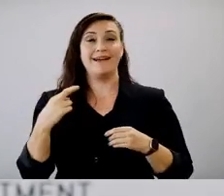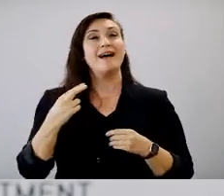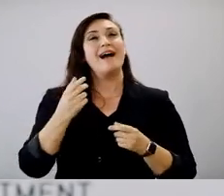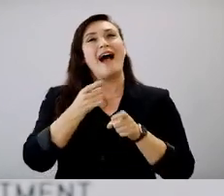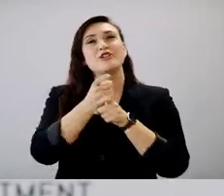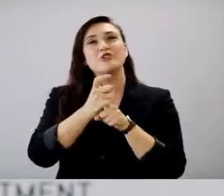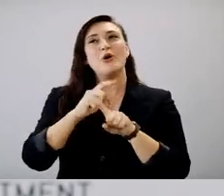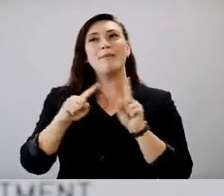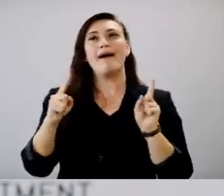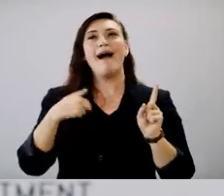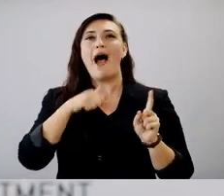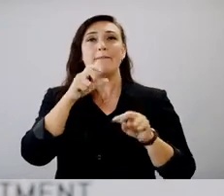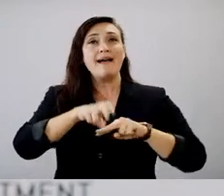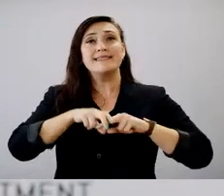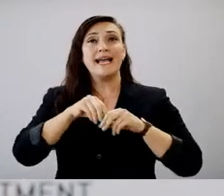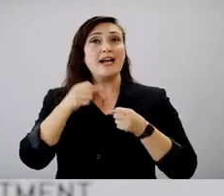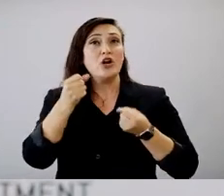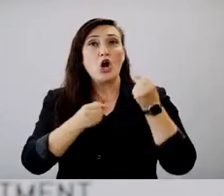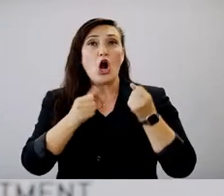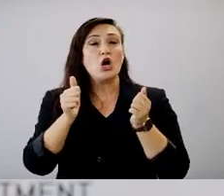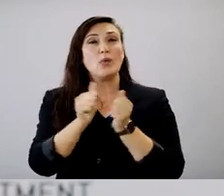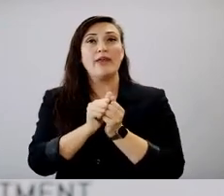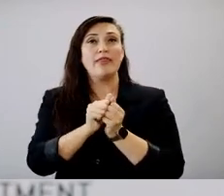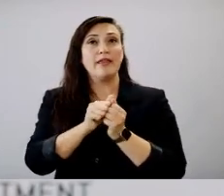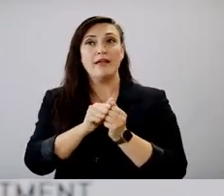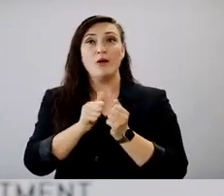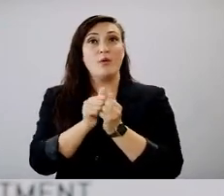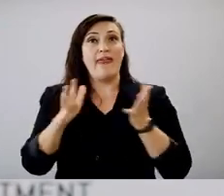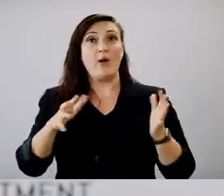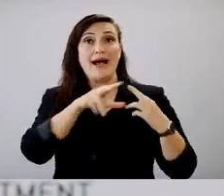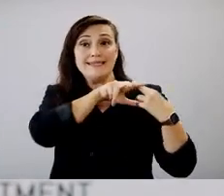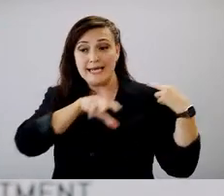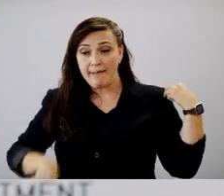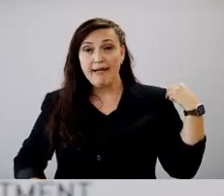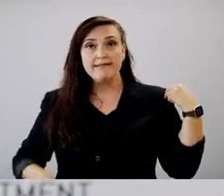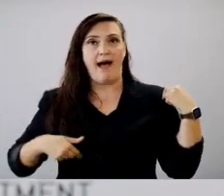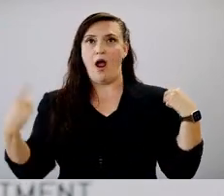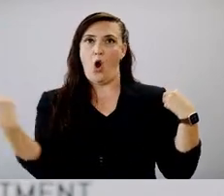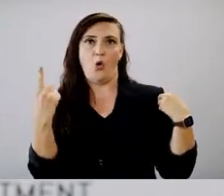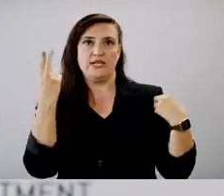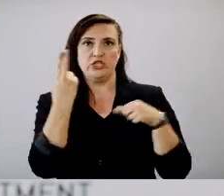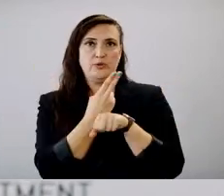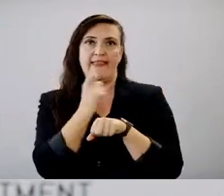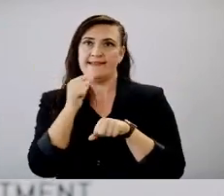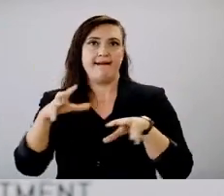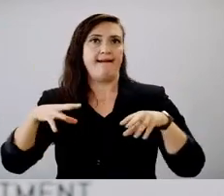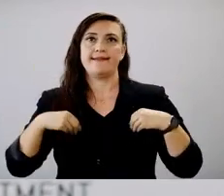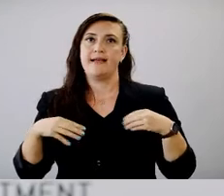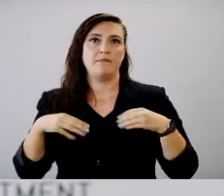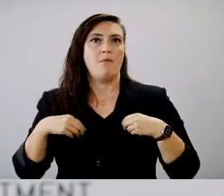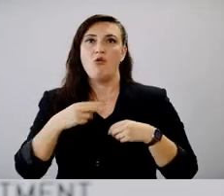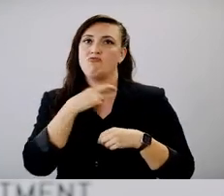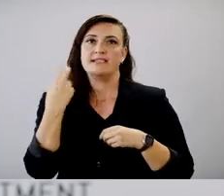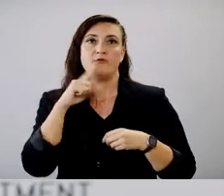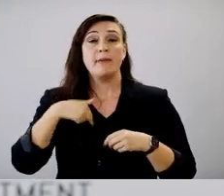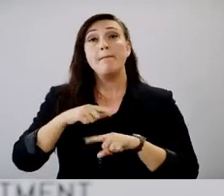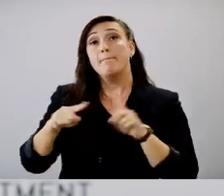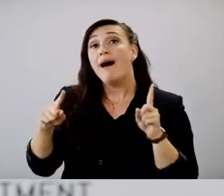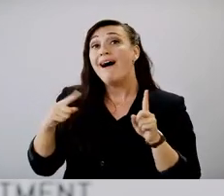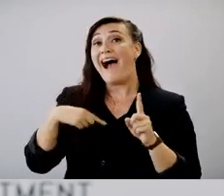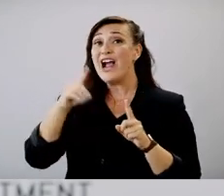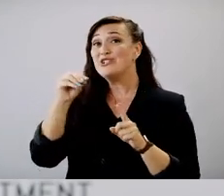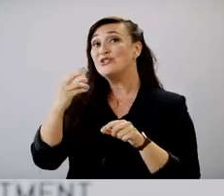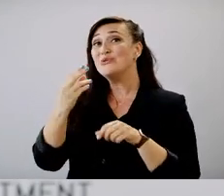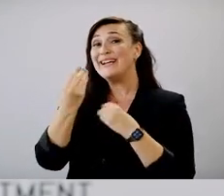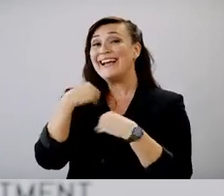uncomfortable, but I'm going to be the one that eats the raw cookie dough out of the bowl. That's, that's an acceptable risk to me. I, I got vaccinated